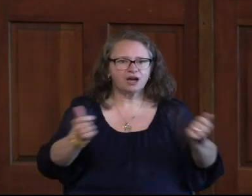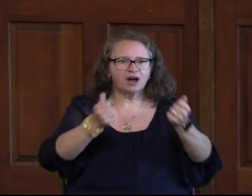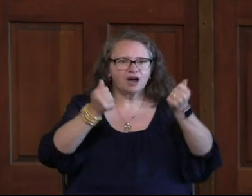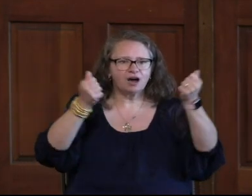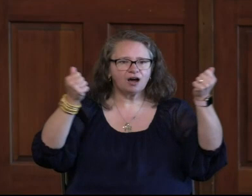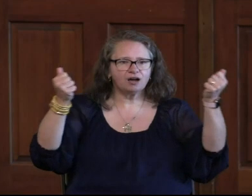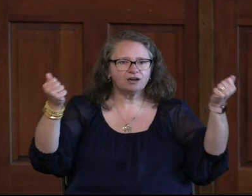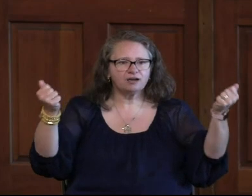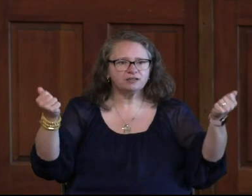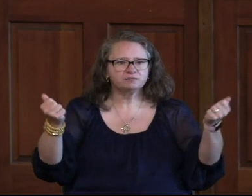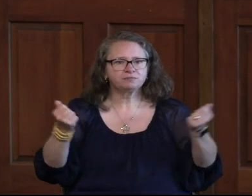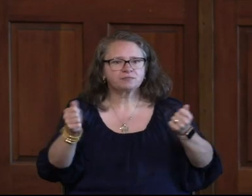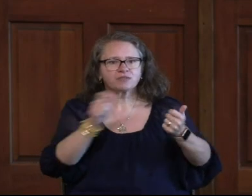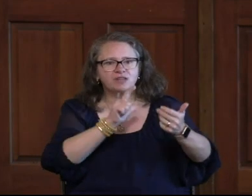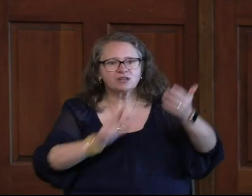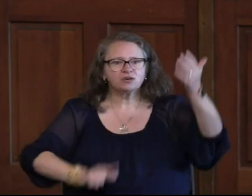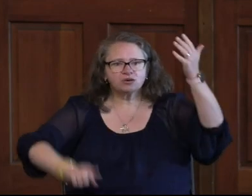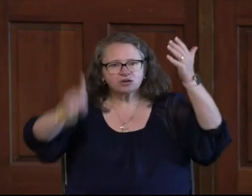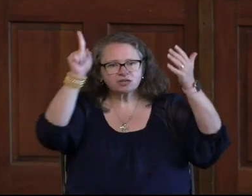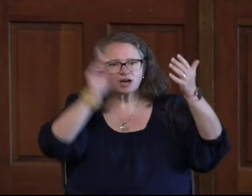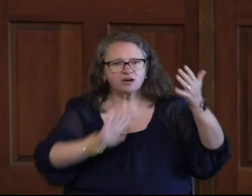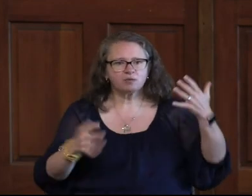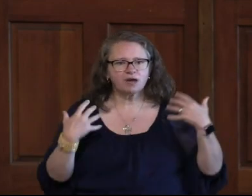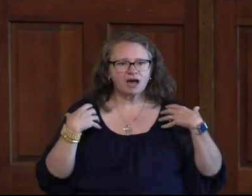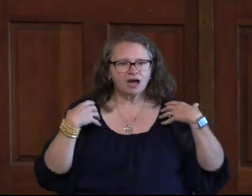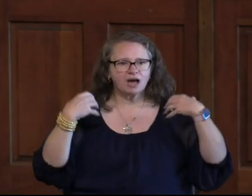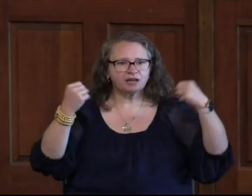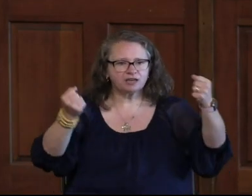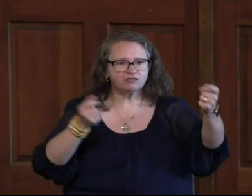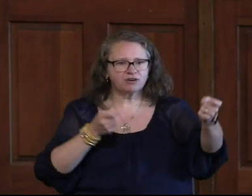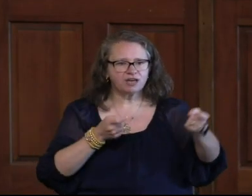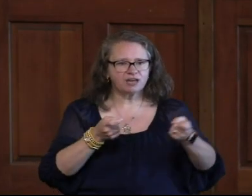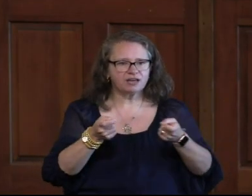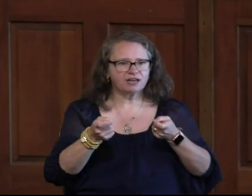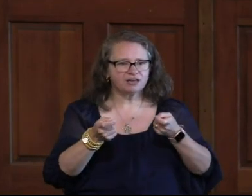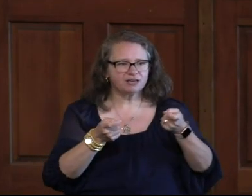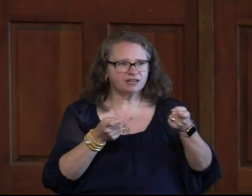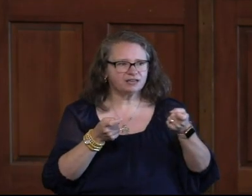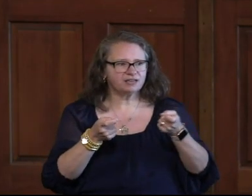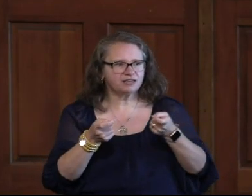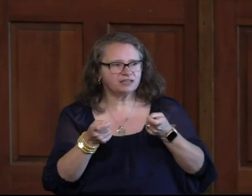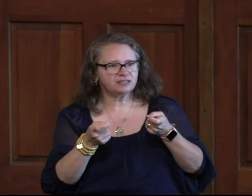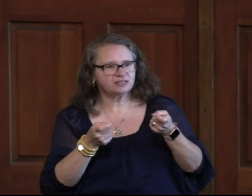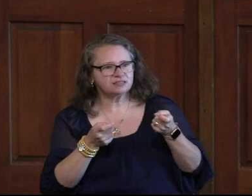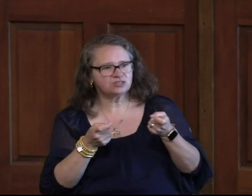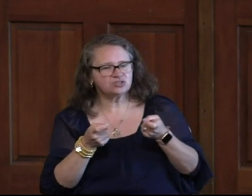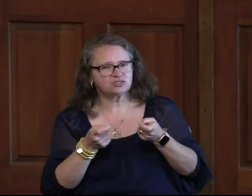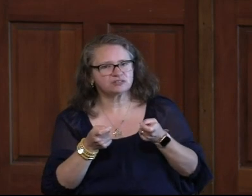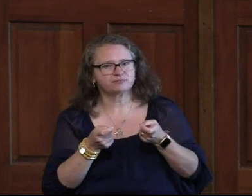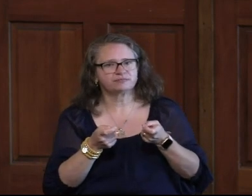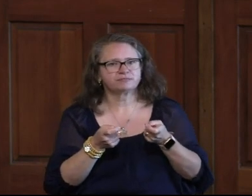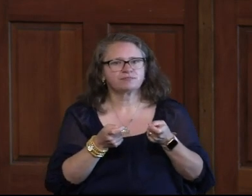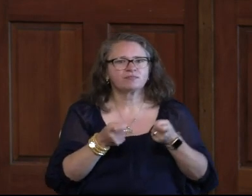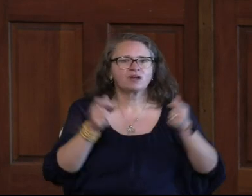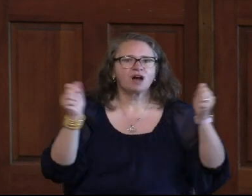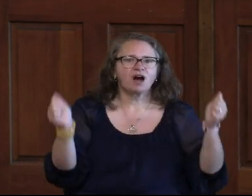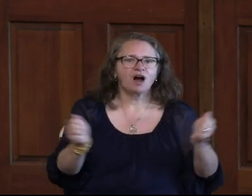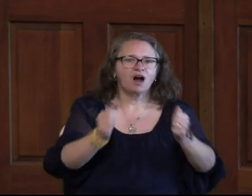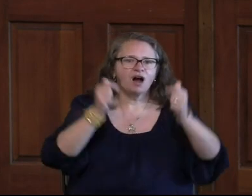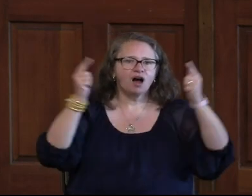Alleluia. For the Lord God Almighty reigns.